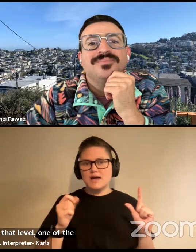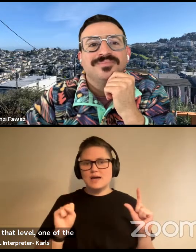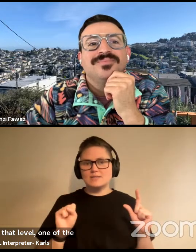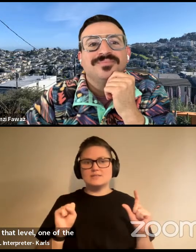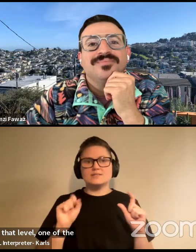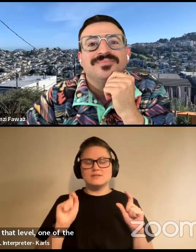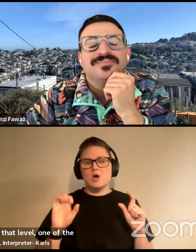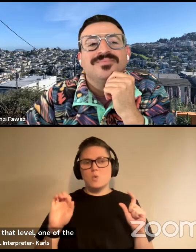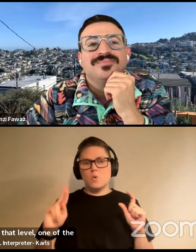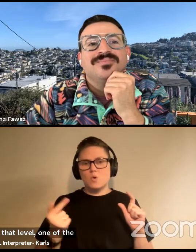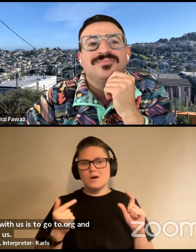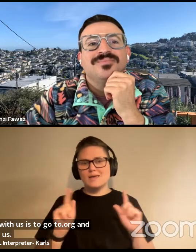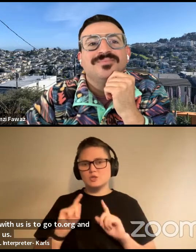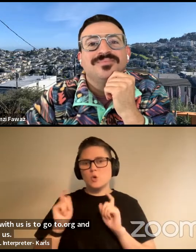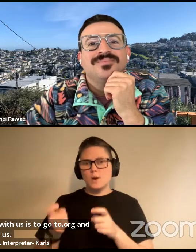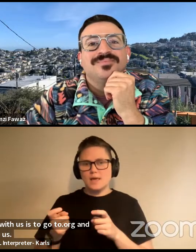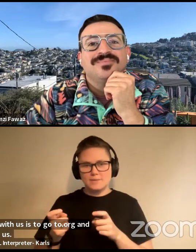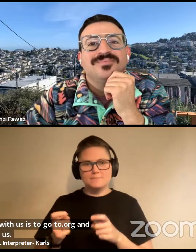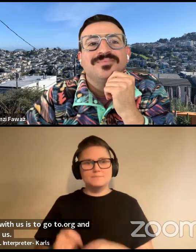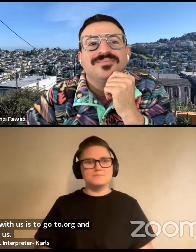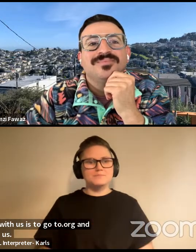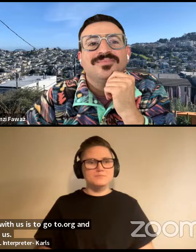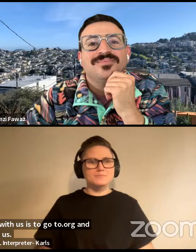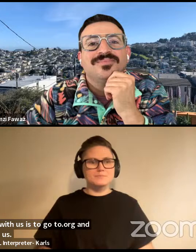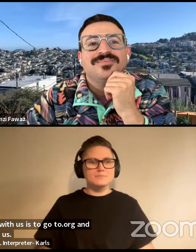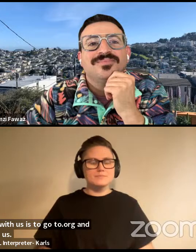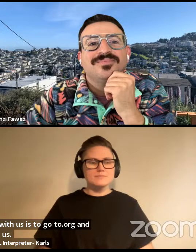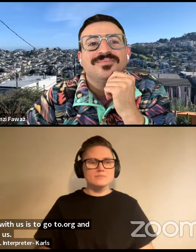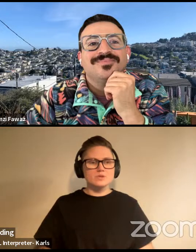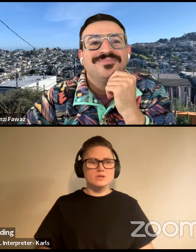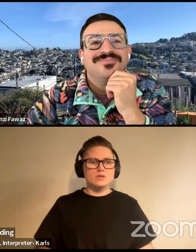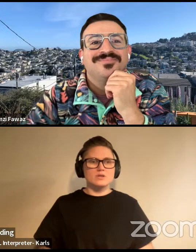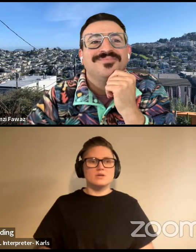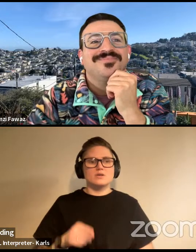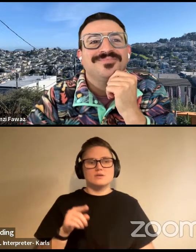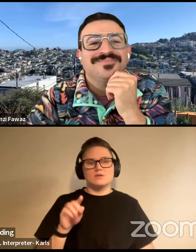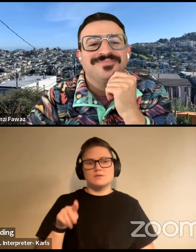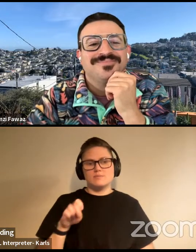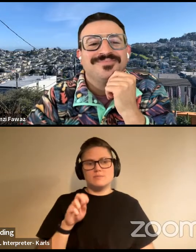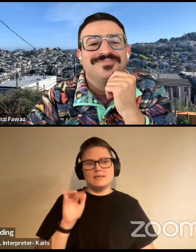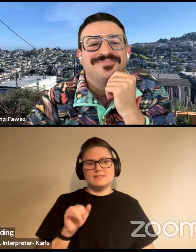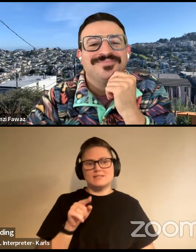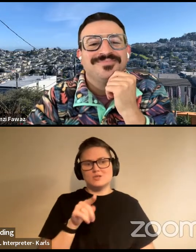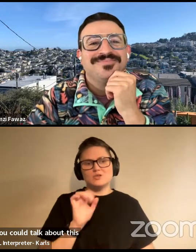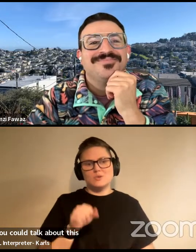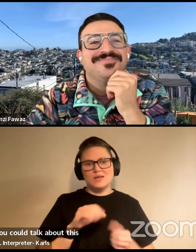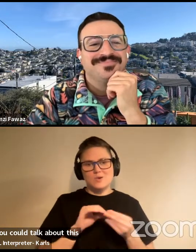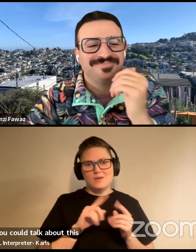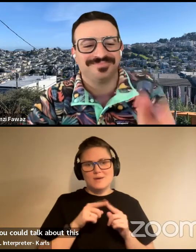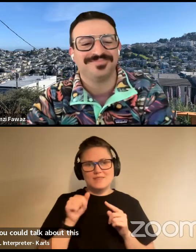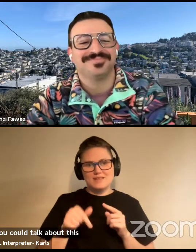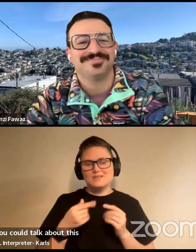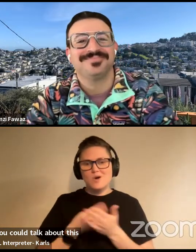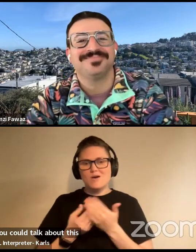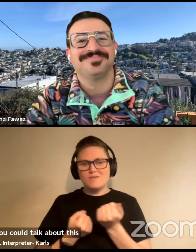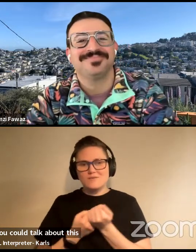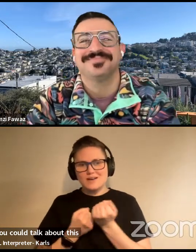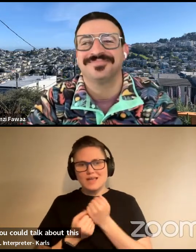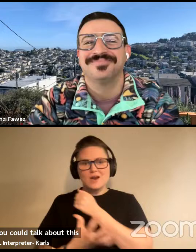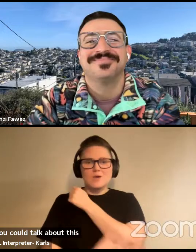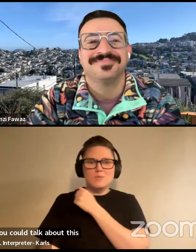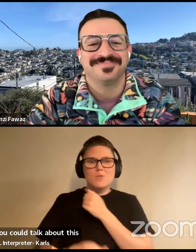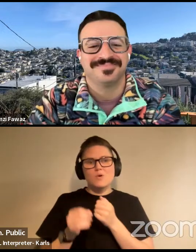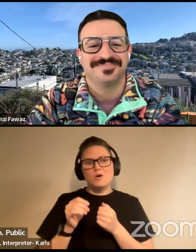us. Um, we are, our funding at, uh, poor, uh, Paisley, could talk about this at a poor urban, uh, public